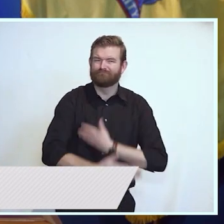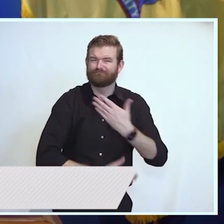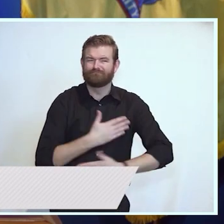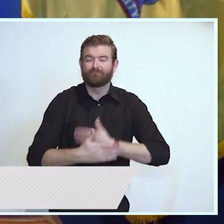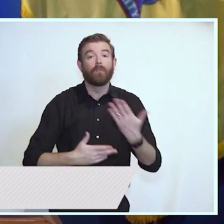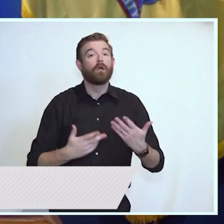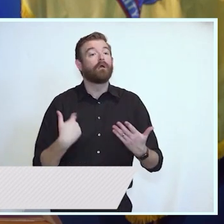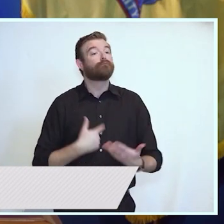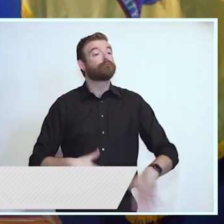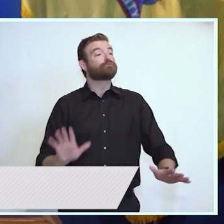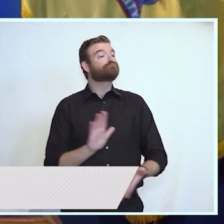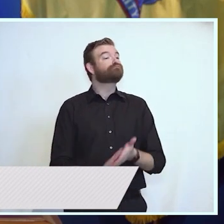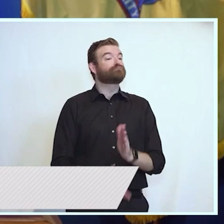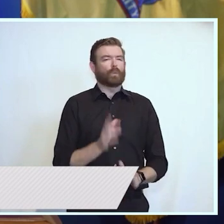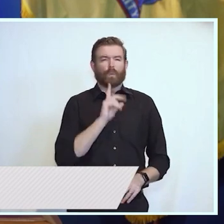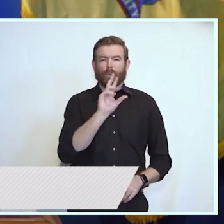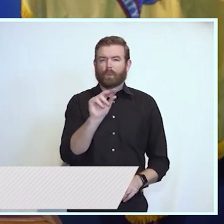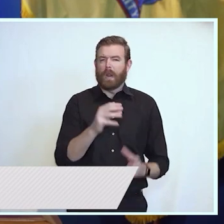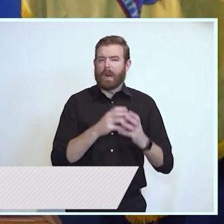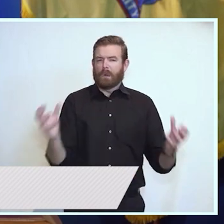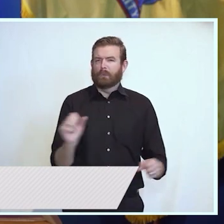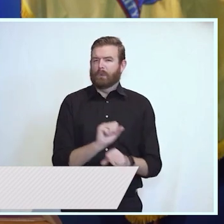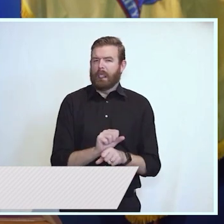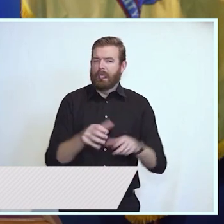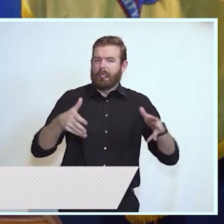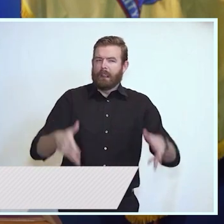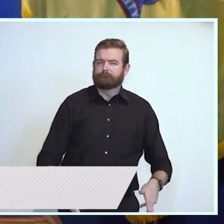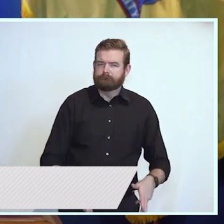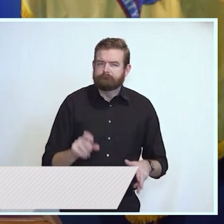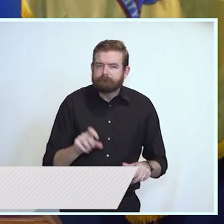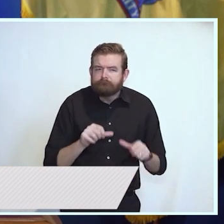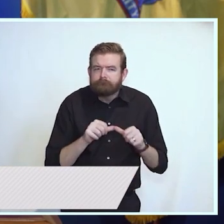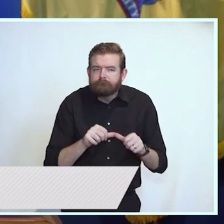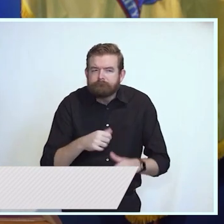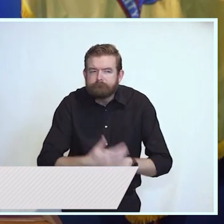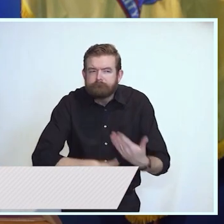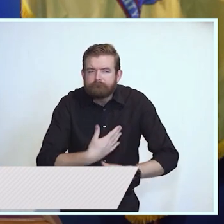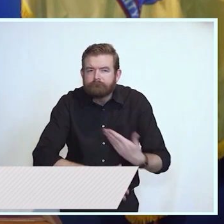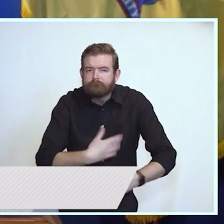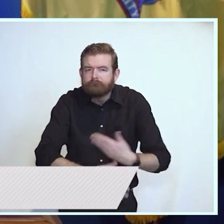too many blessed lives and residents to the grip of opioid misuse.